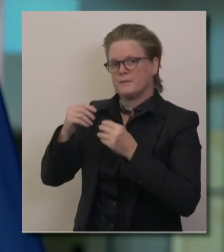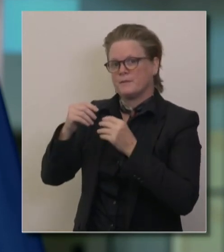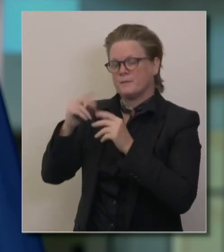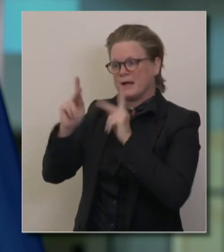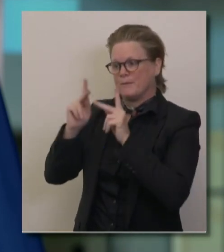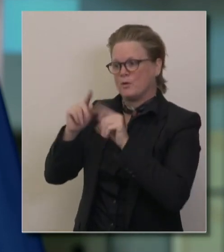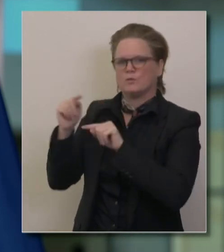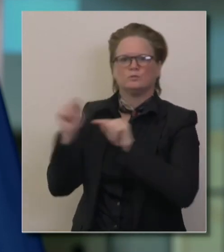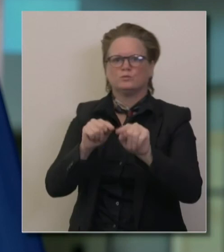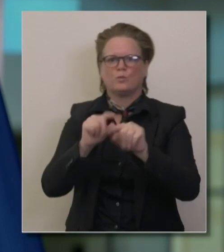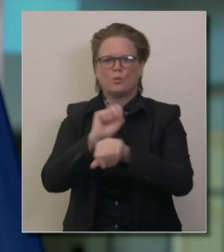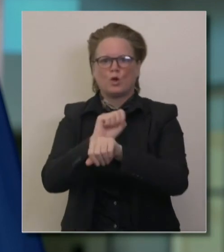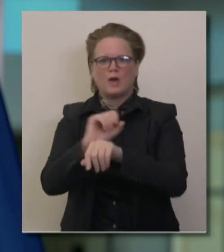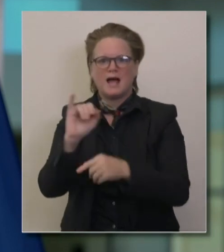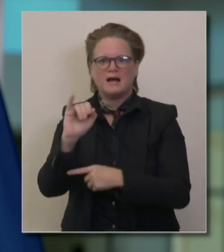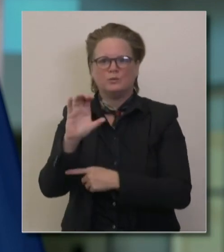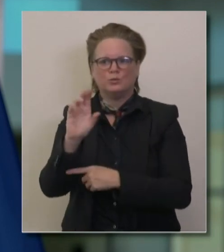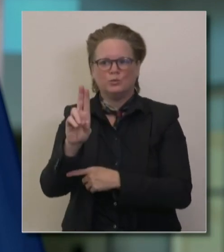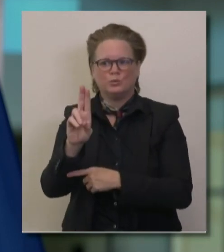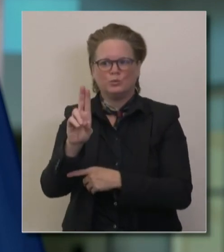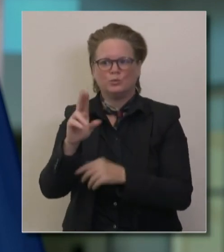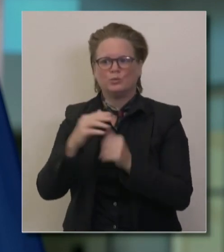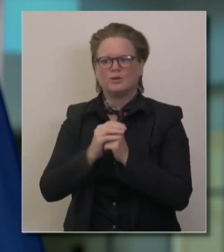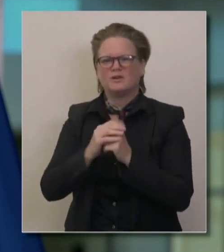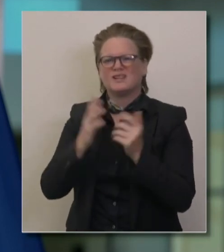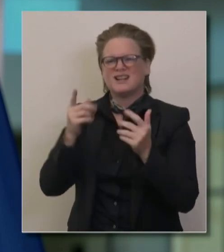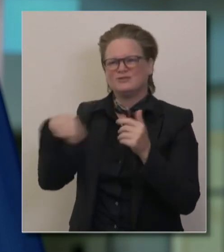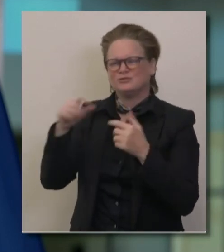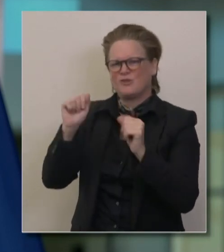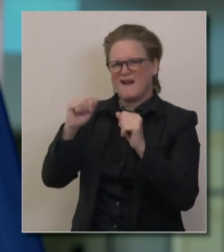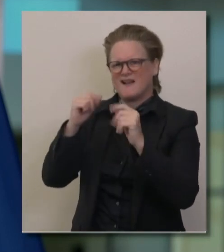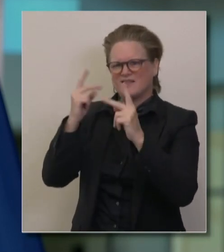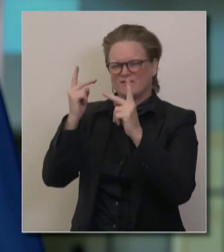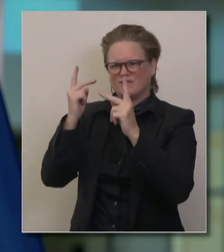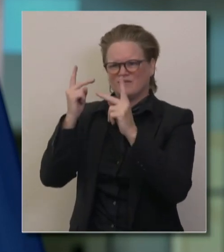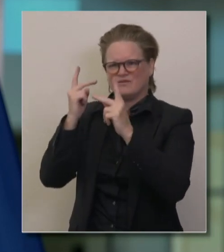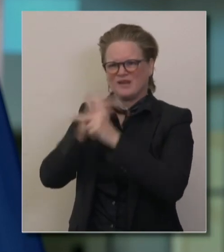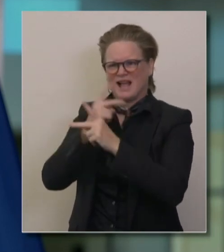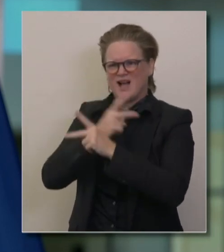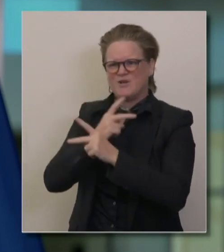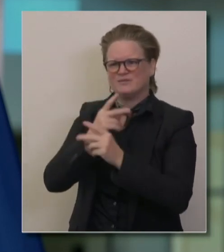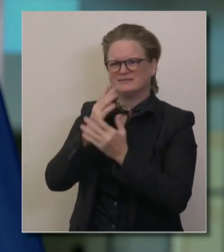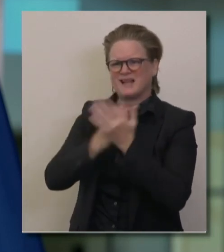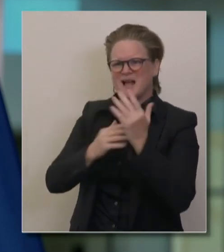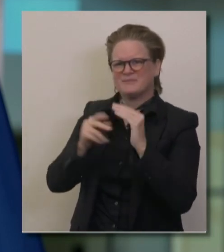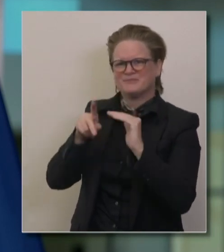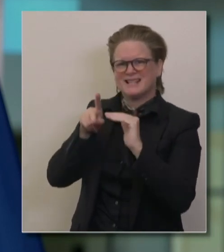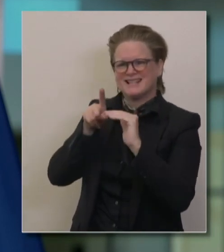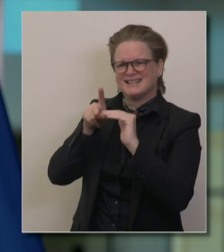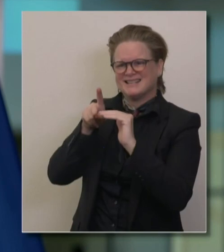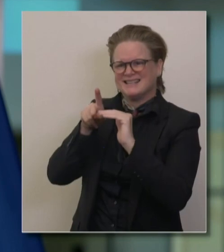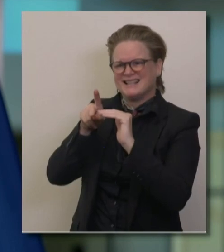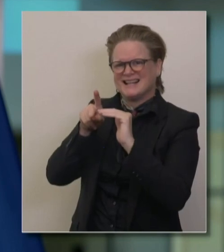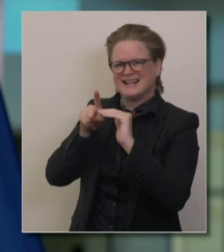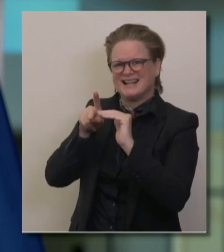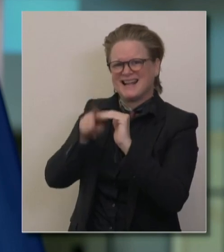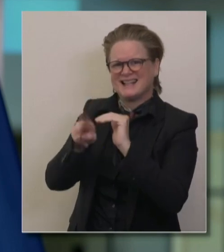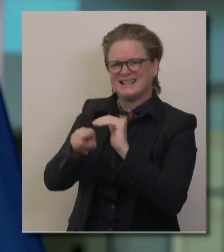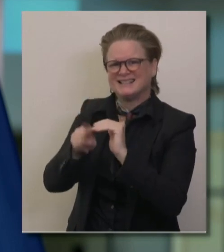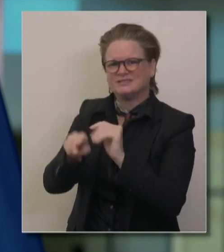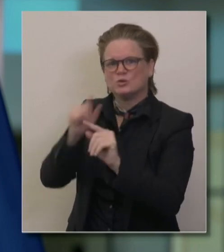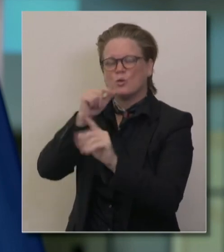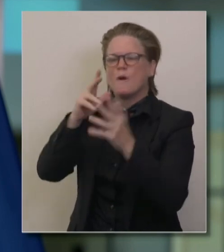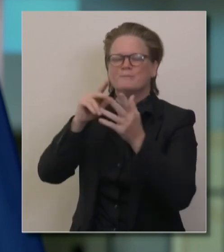delaying for a period of time some procedures and scheduled surgeries that could, in fact, be safely delayed.